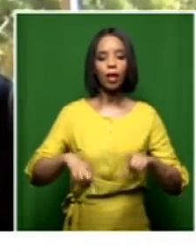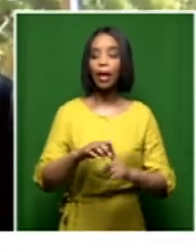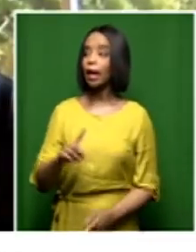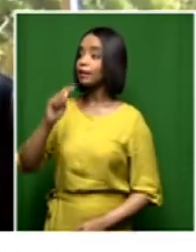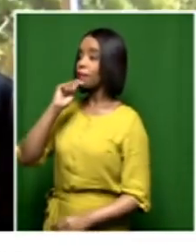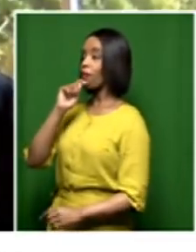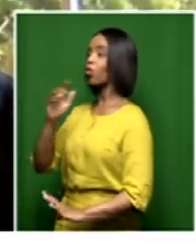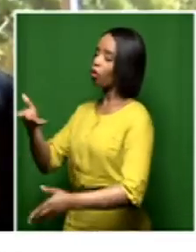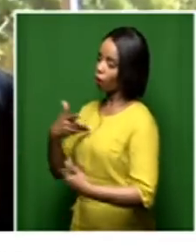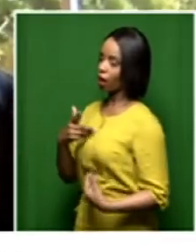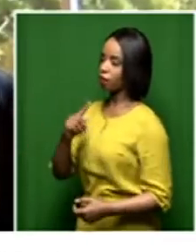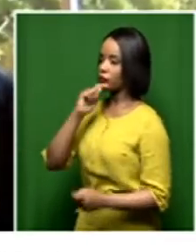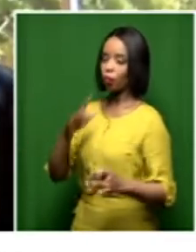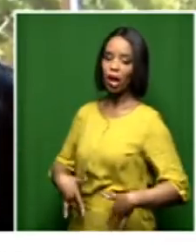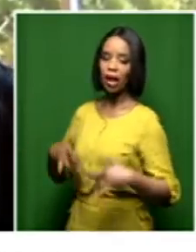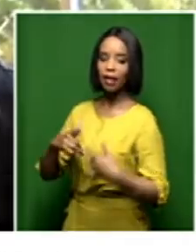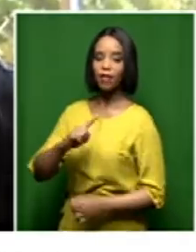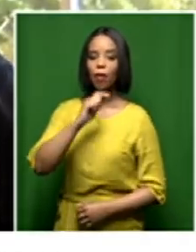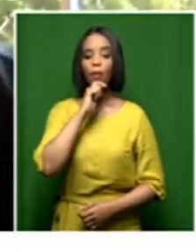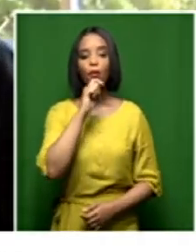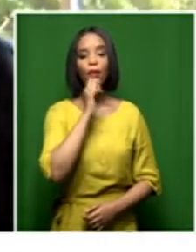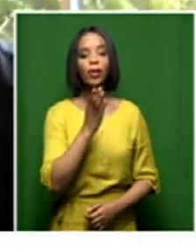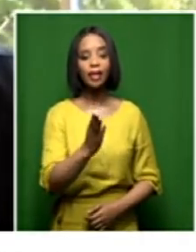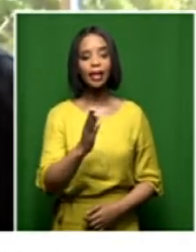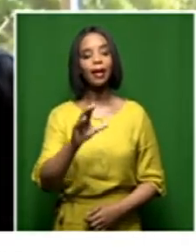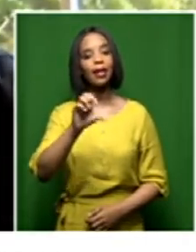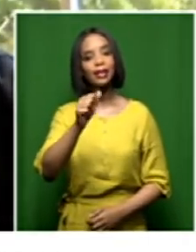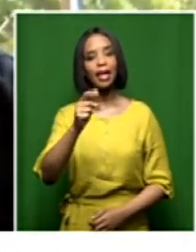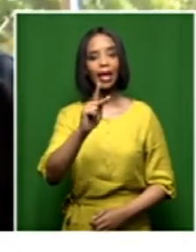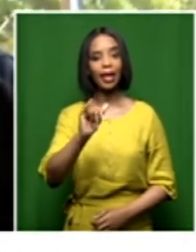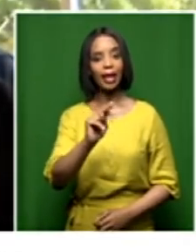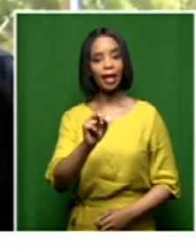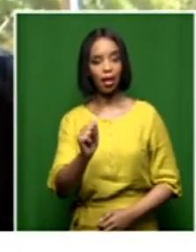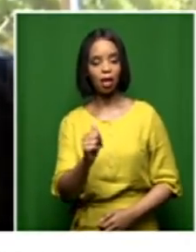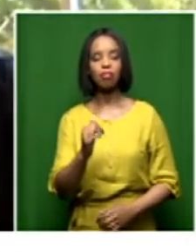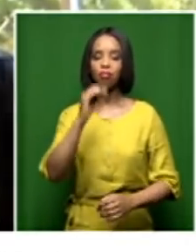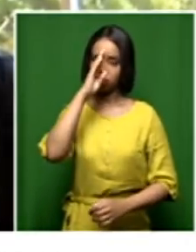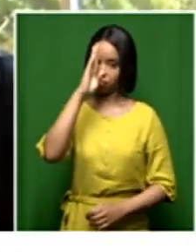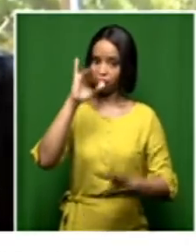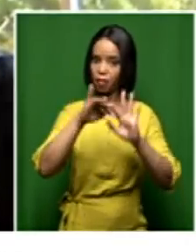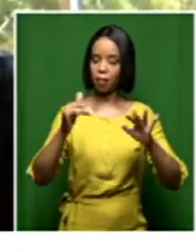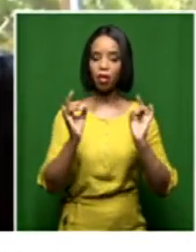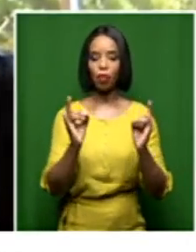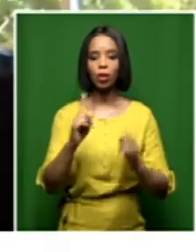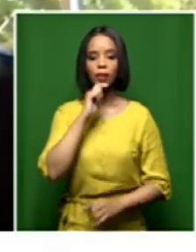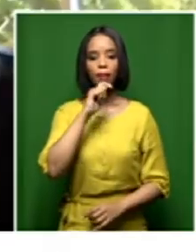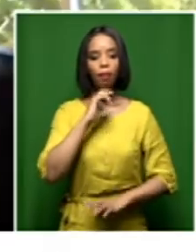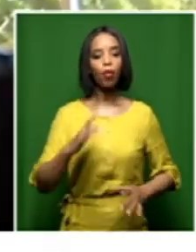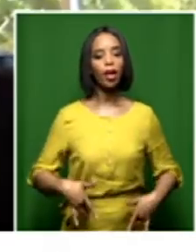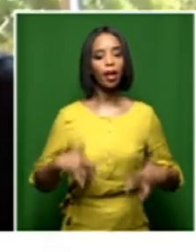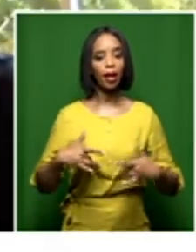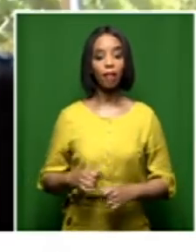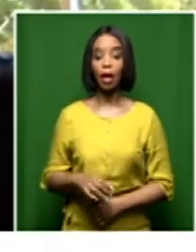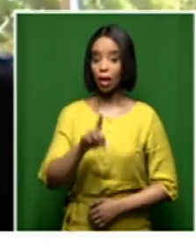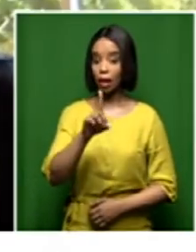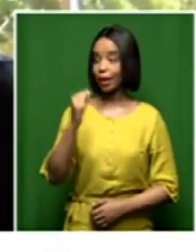Morning Live. Good morning, Sakina, and good morning to Morning Live followers. So, was a very interesting one to